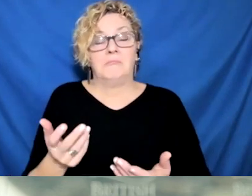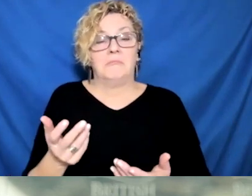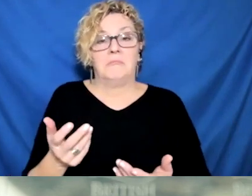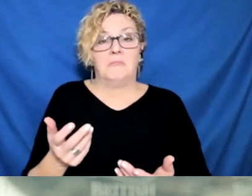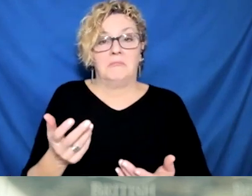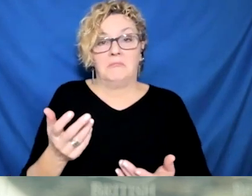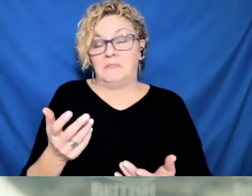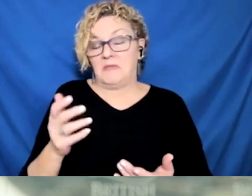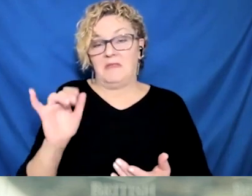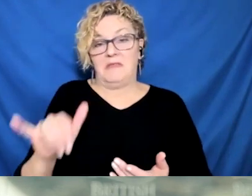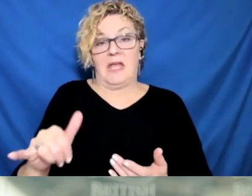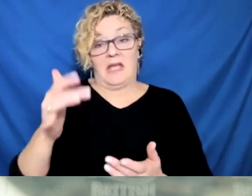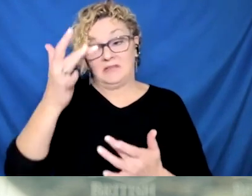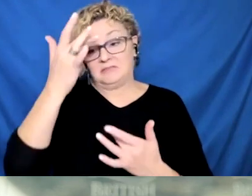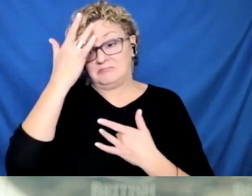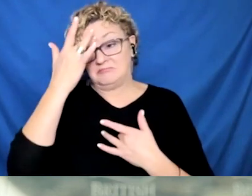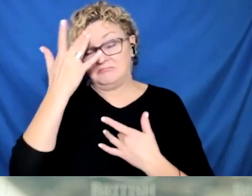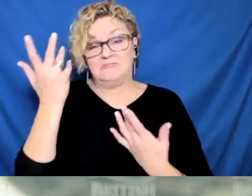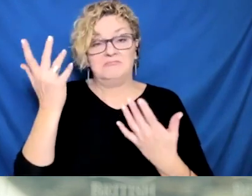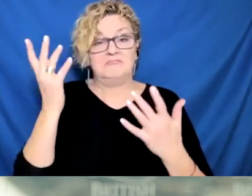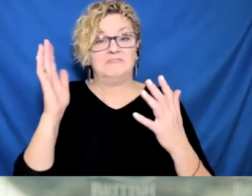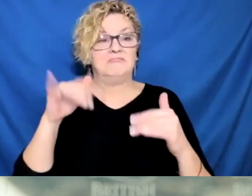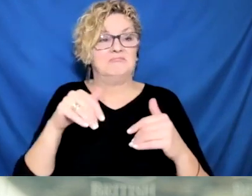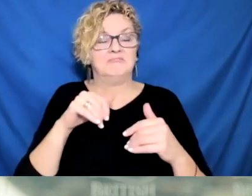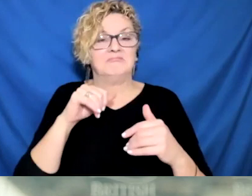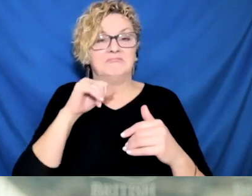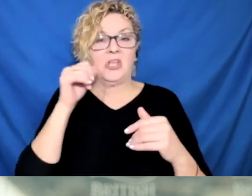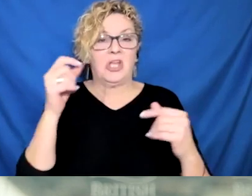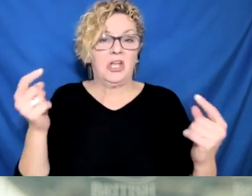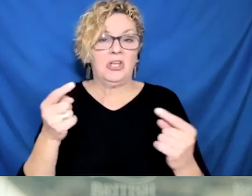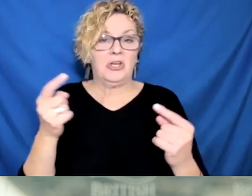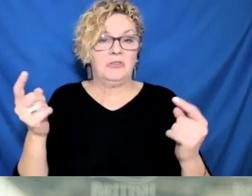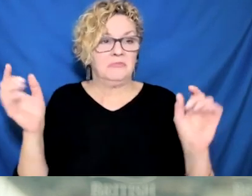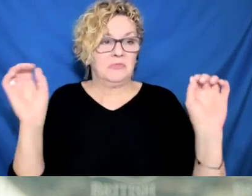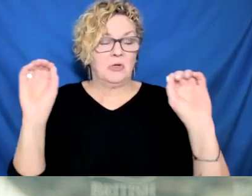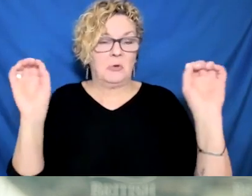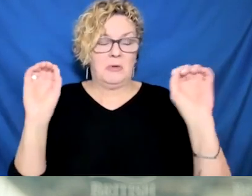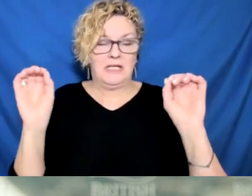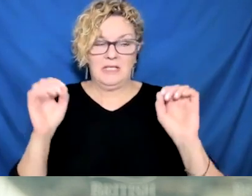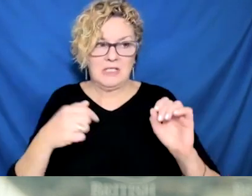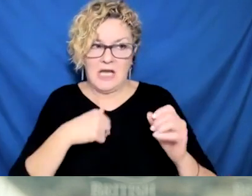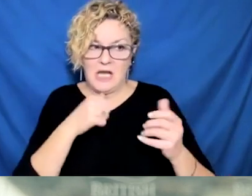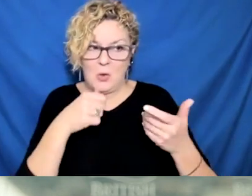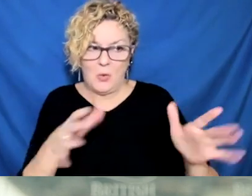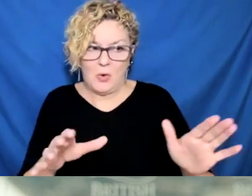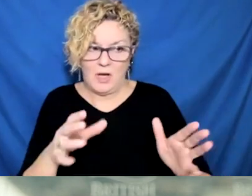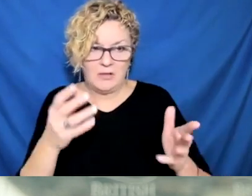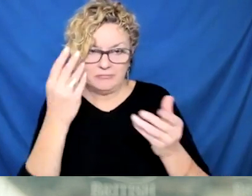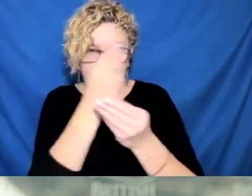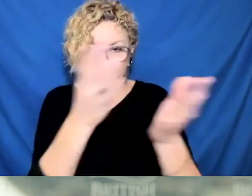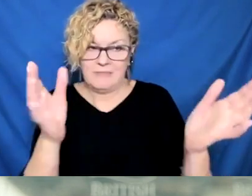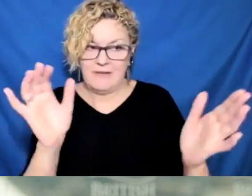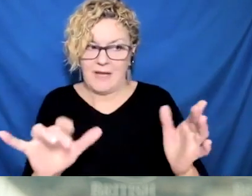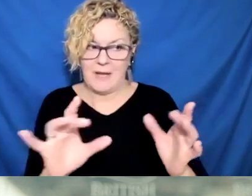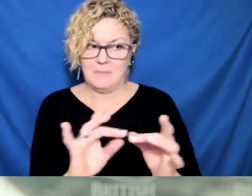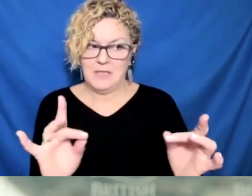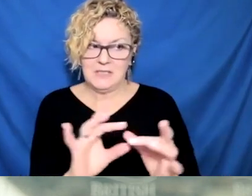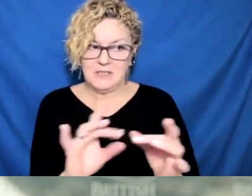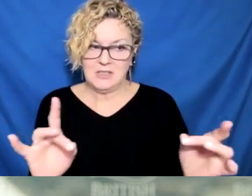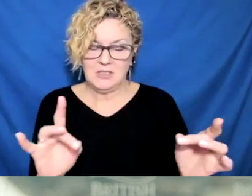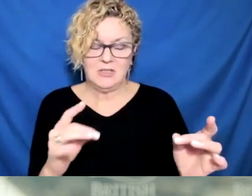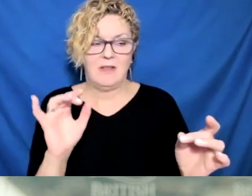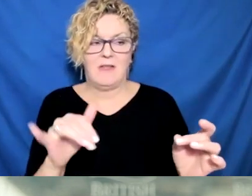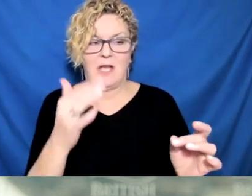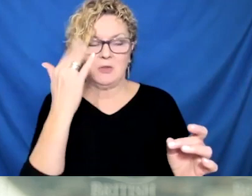January 20th, on the 23rd, on the 29th, on the 31st, another last week, with respect to COVID safety